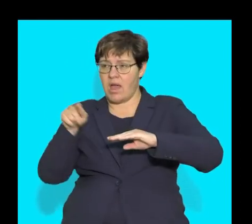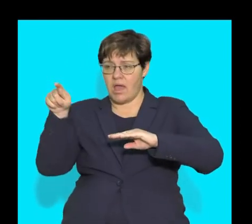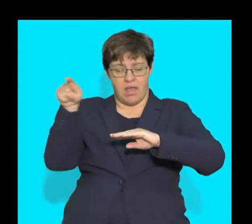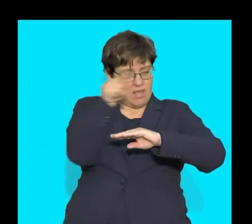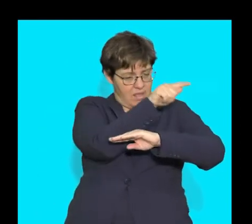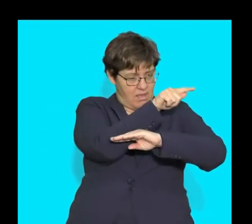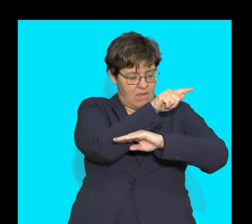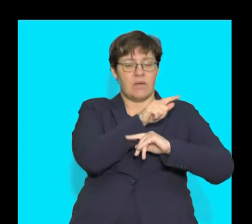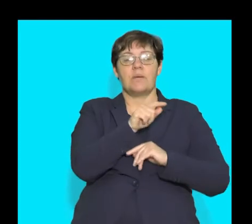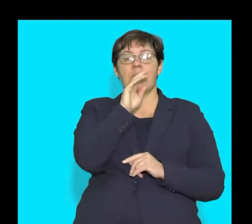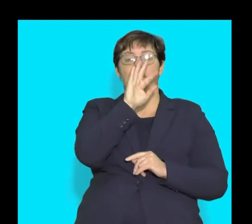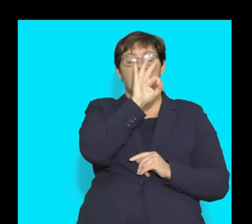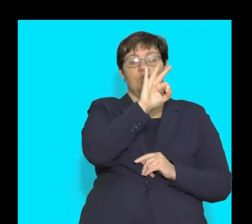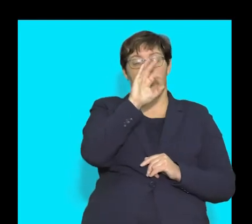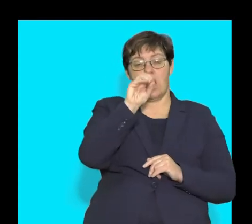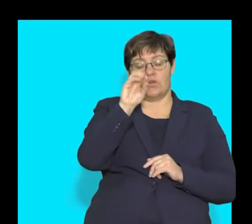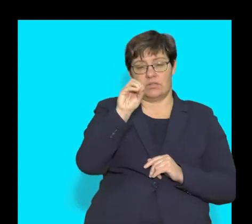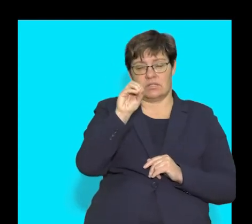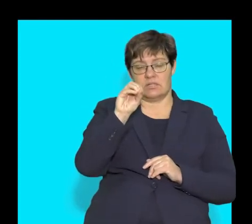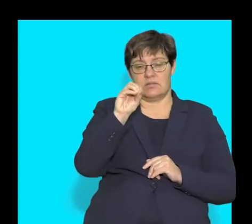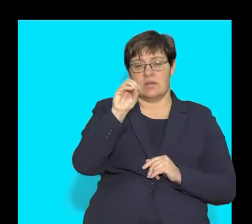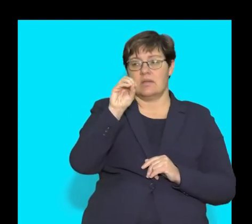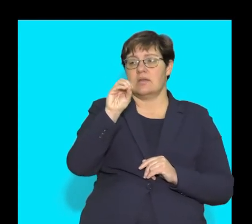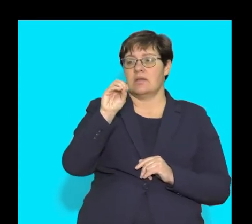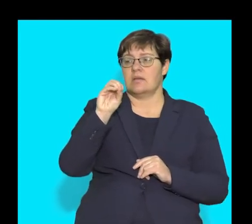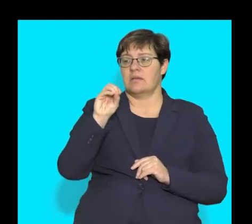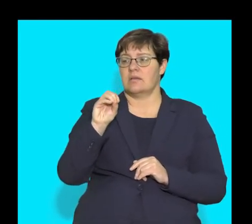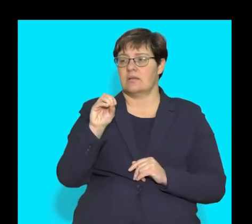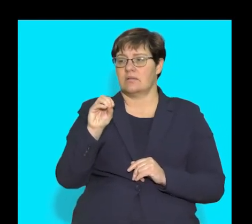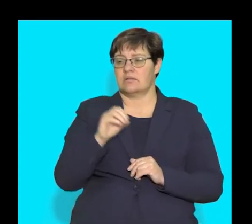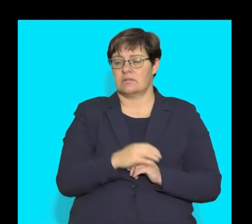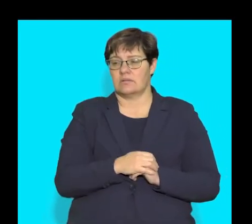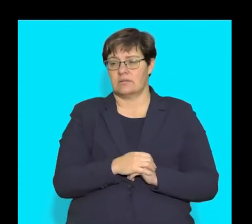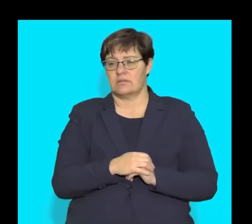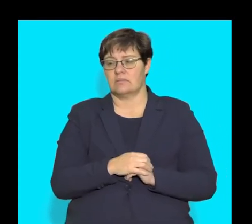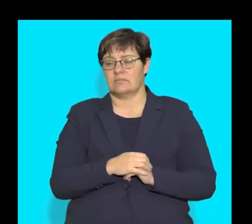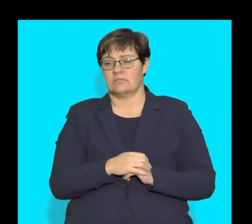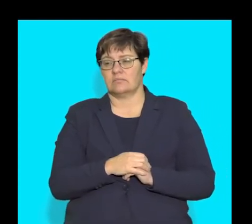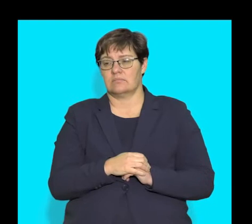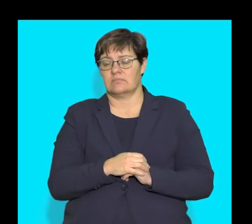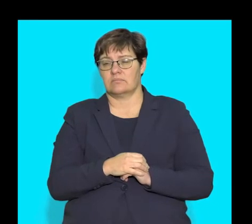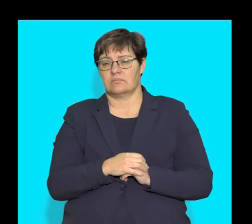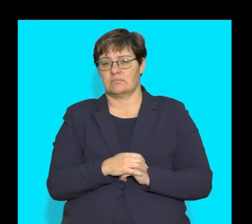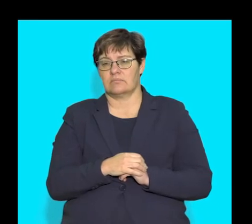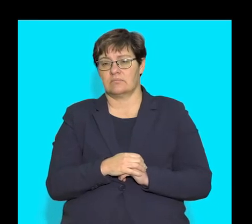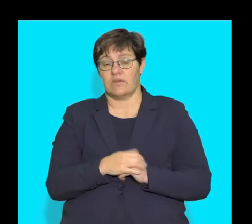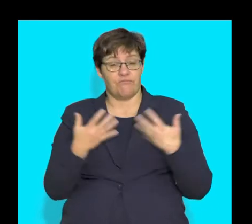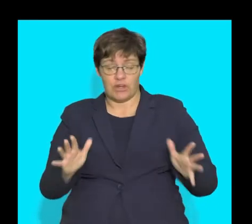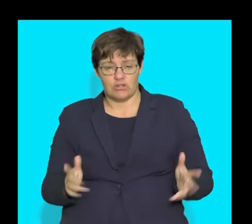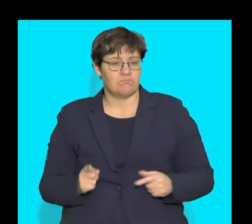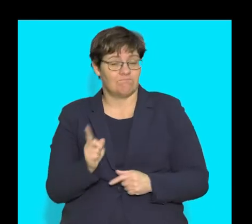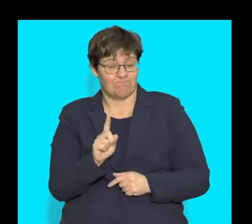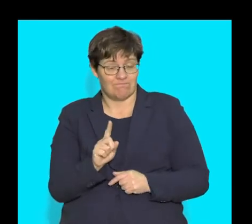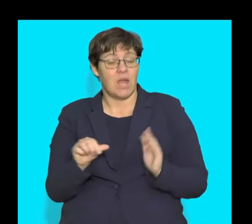extrapolate that onto the y axis and in this case, it is 300. Guys, the answer is not complete yet.